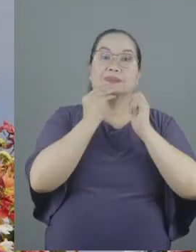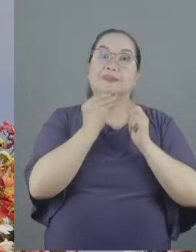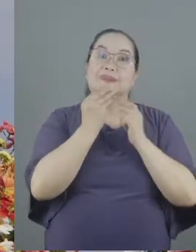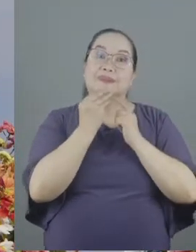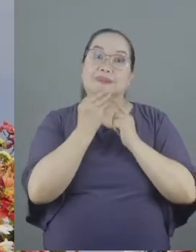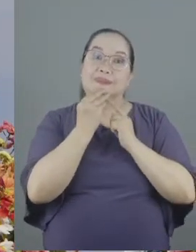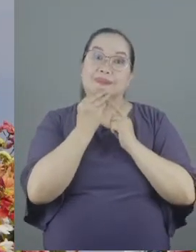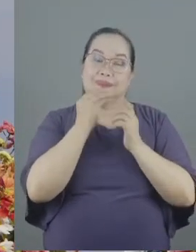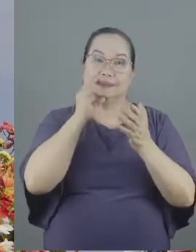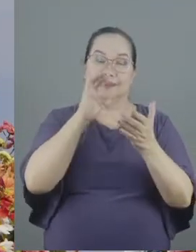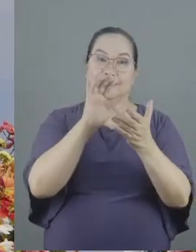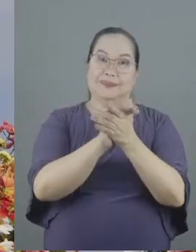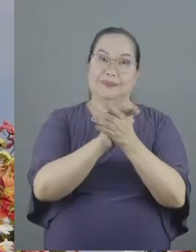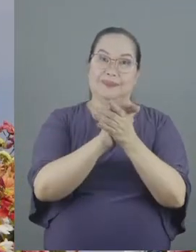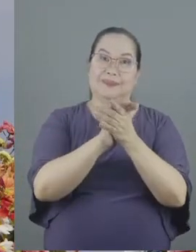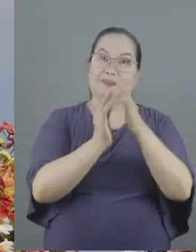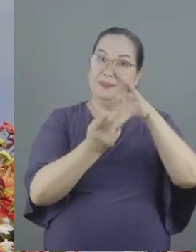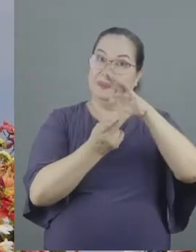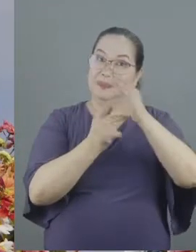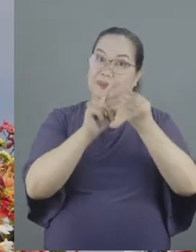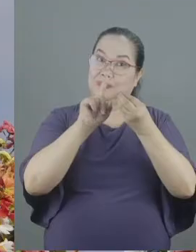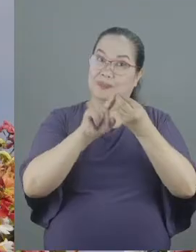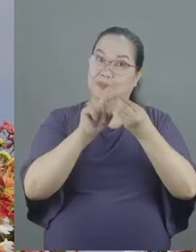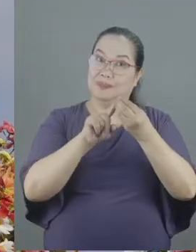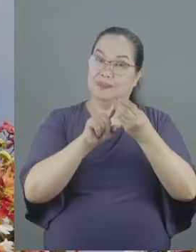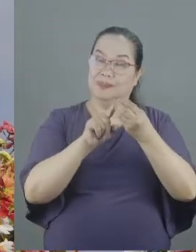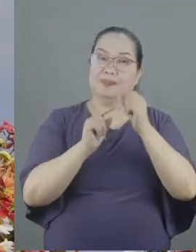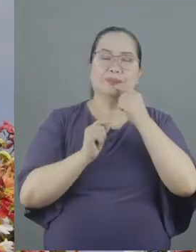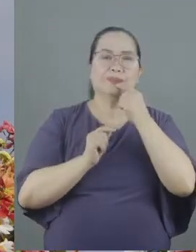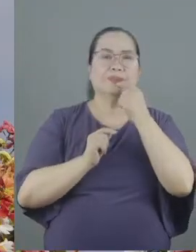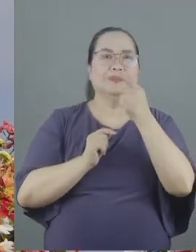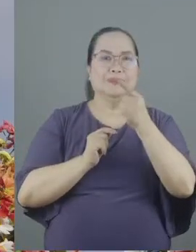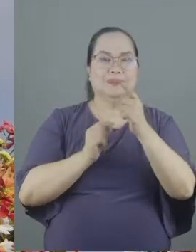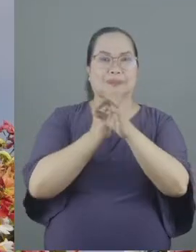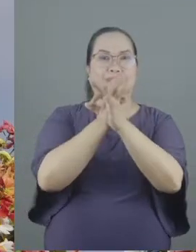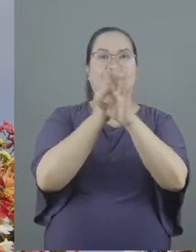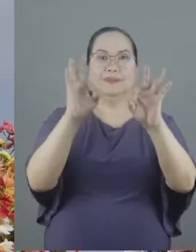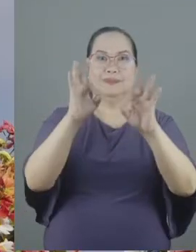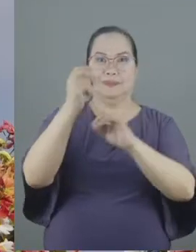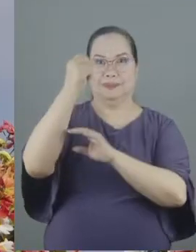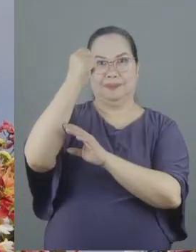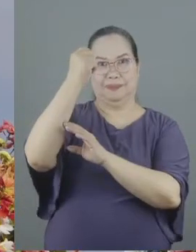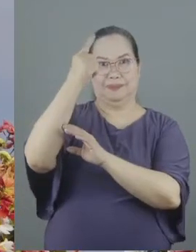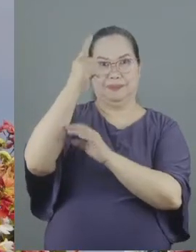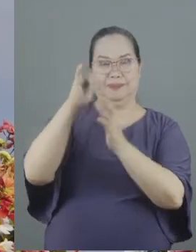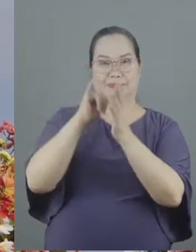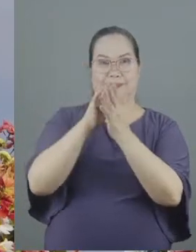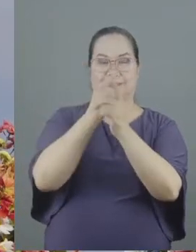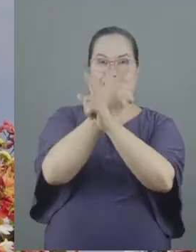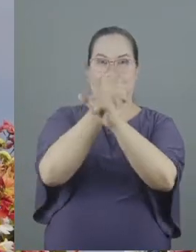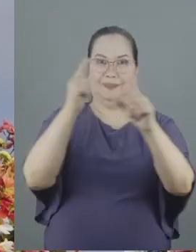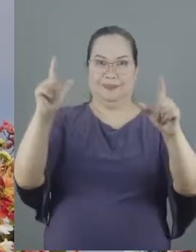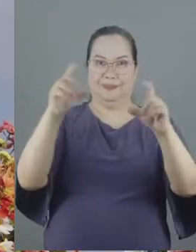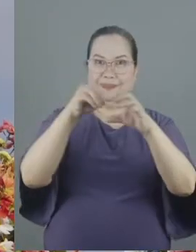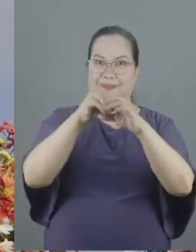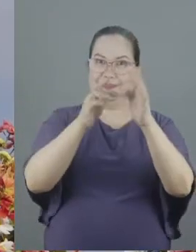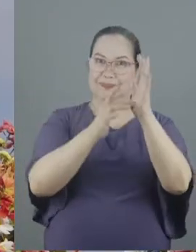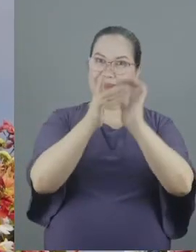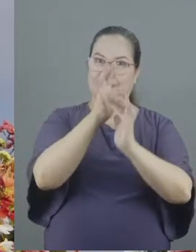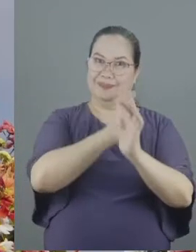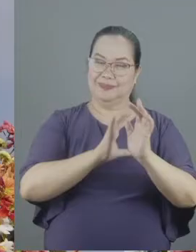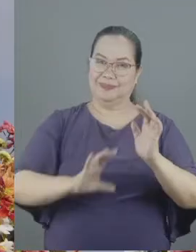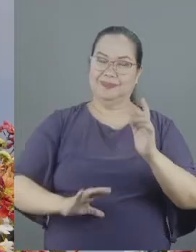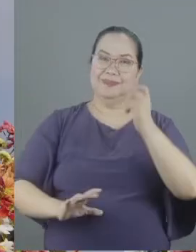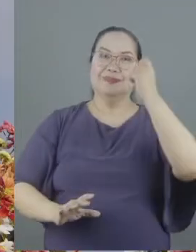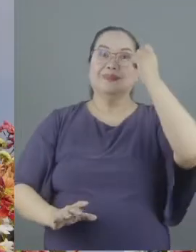Jewish believers that Paul was addressing they had been freed they understood that they had liberty in Jesus Christ they